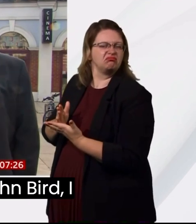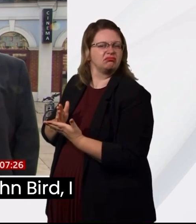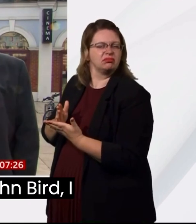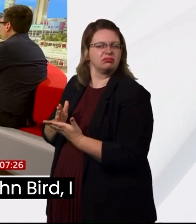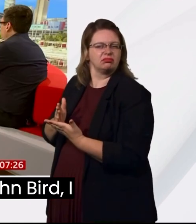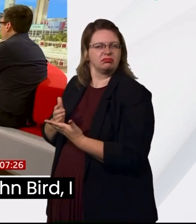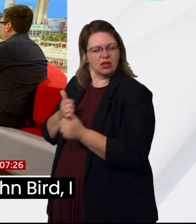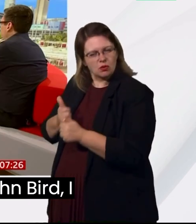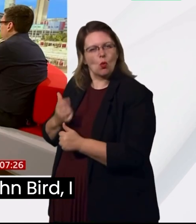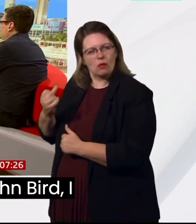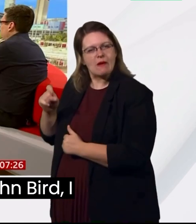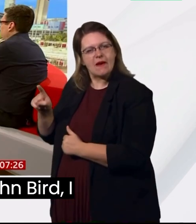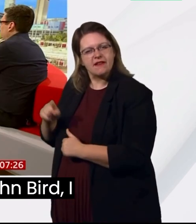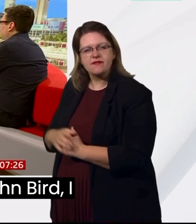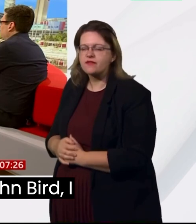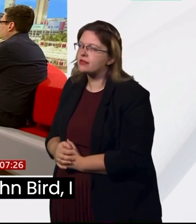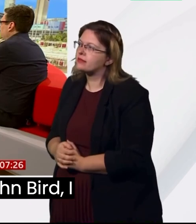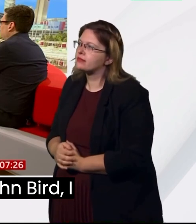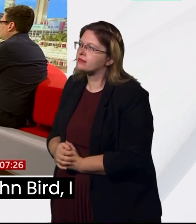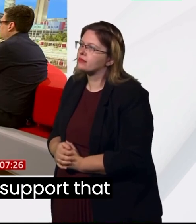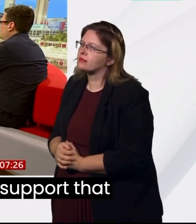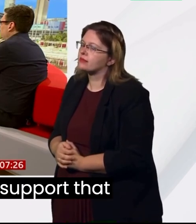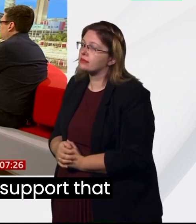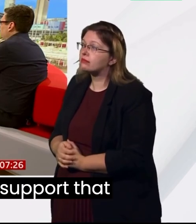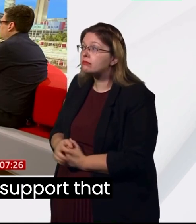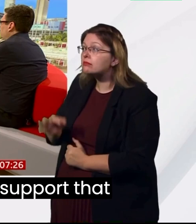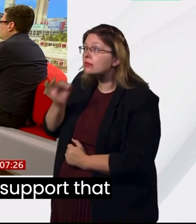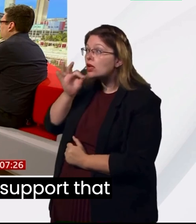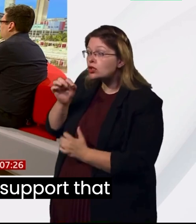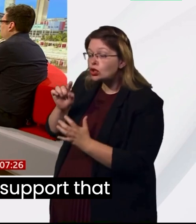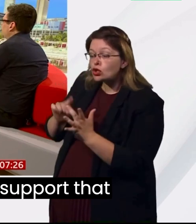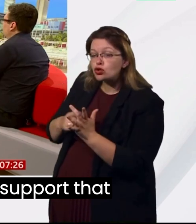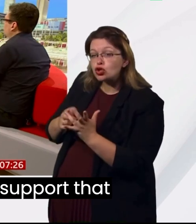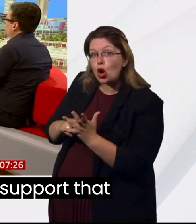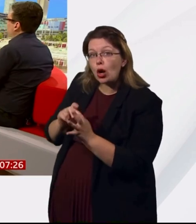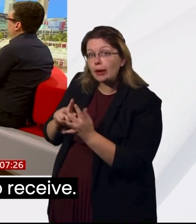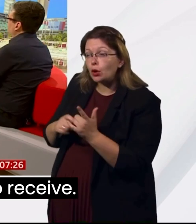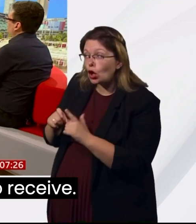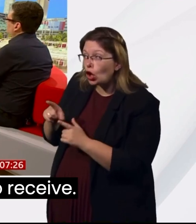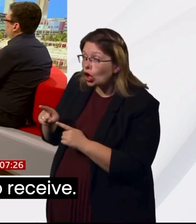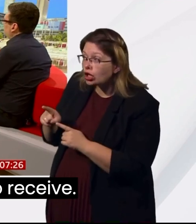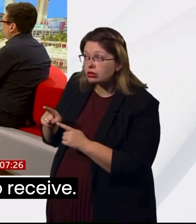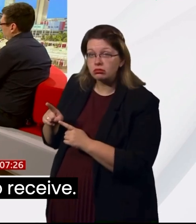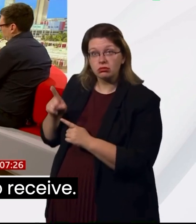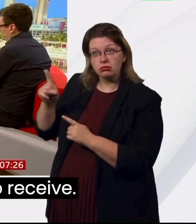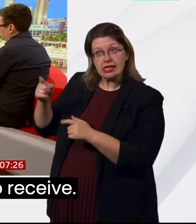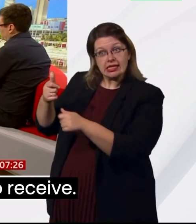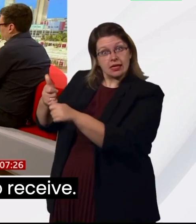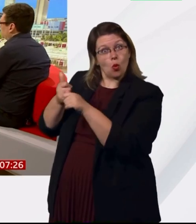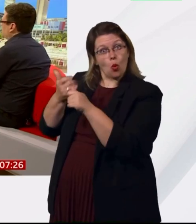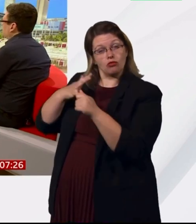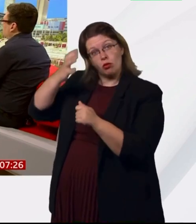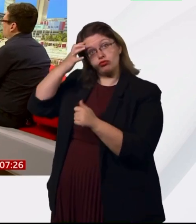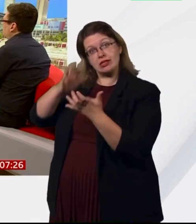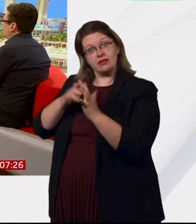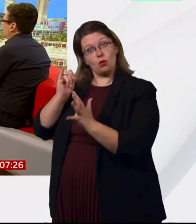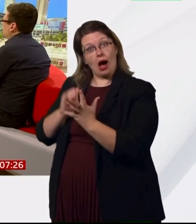John Bird, I imagine this is the sort of support that is wonderful for you to receive.